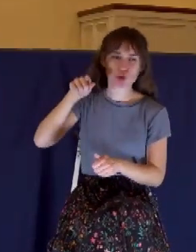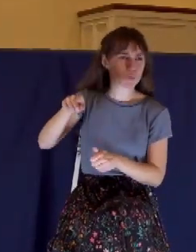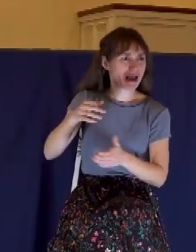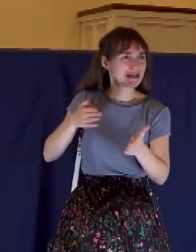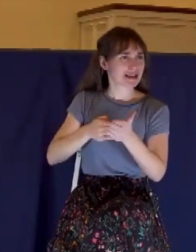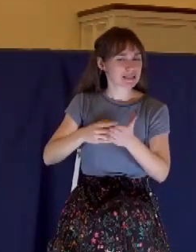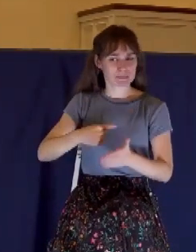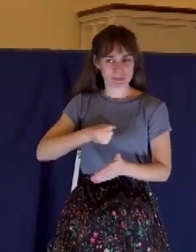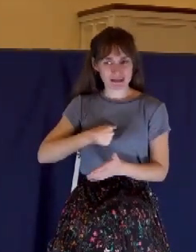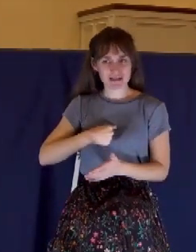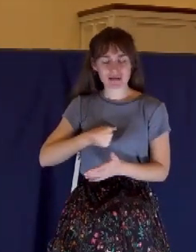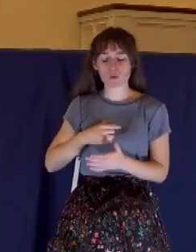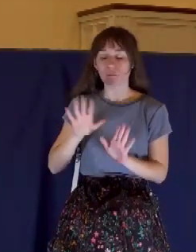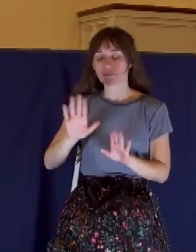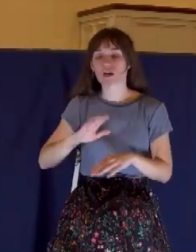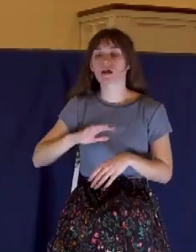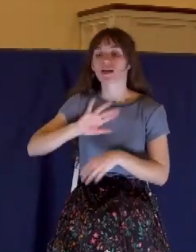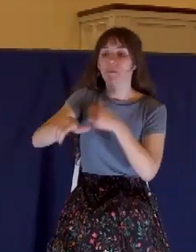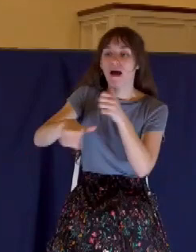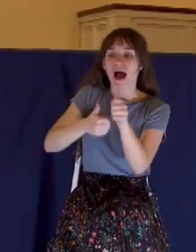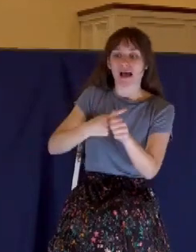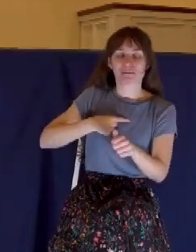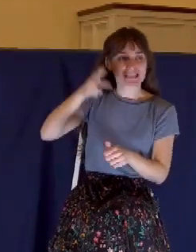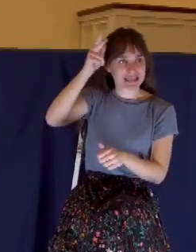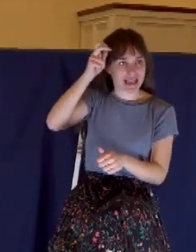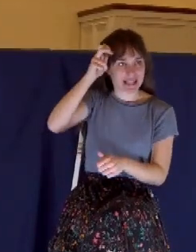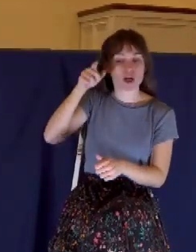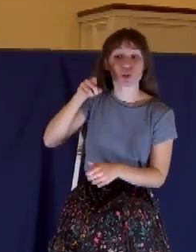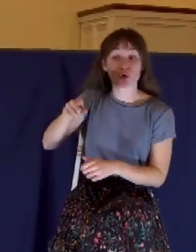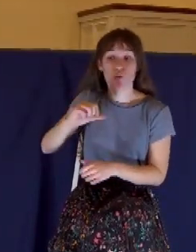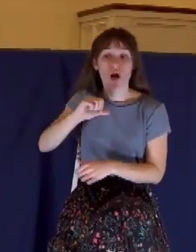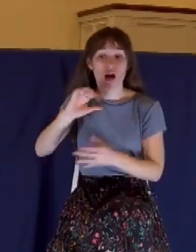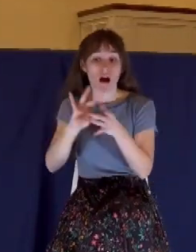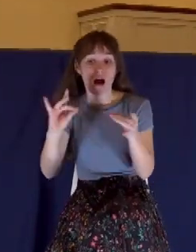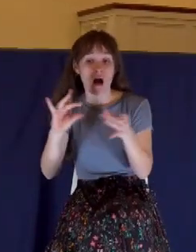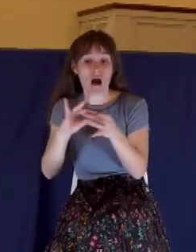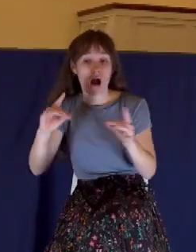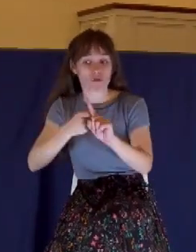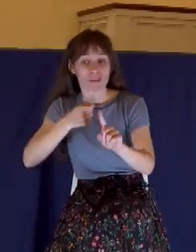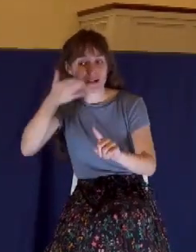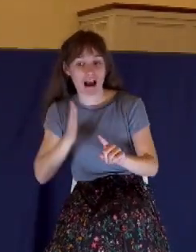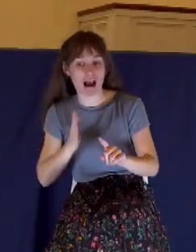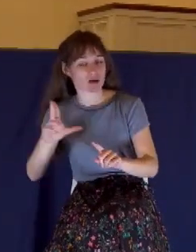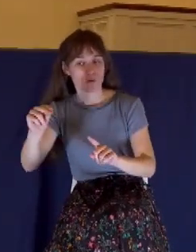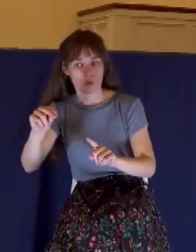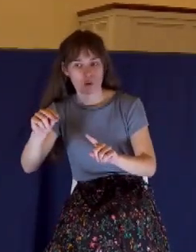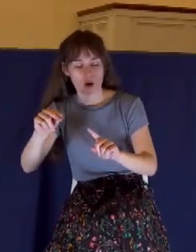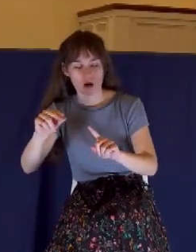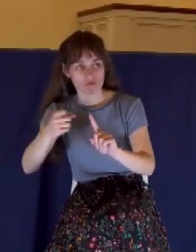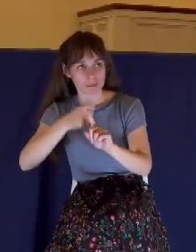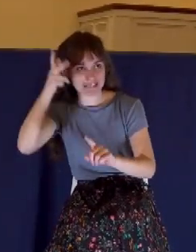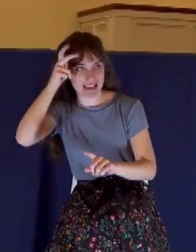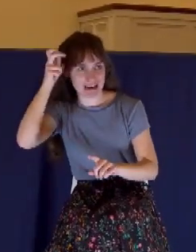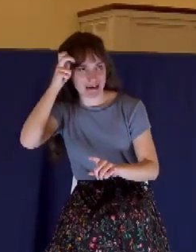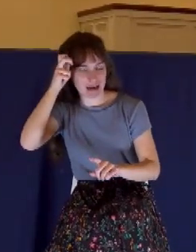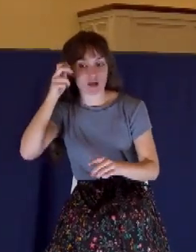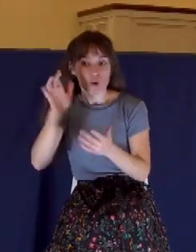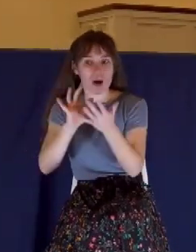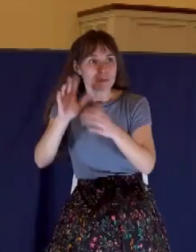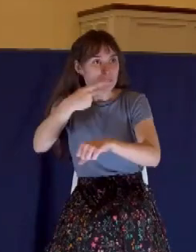Jesus is saying, I'm going to go to Jerusalem, I'm going to die on the cross, I'm going to resurrect. And Peter said, Wait a minute, Lord, you're not going to do this.